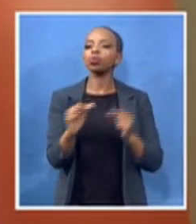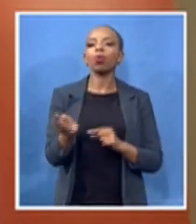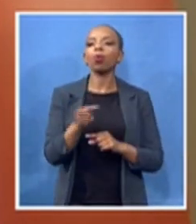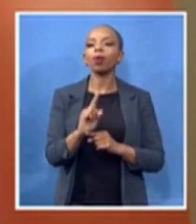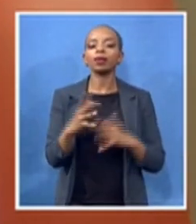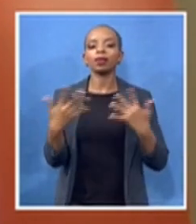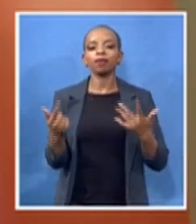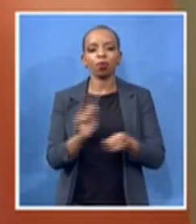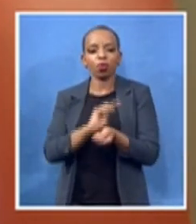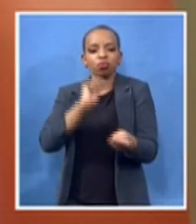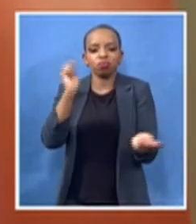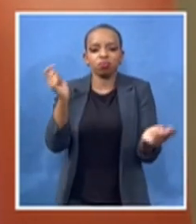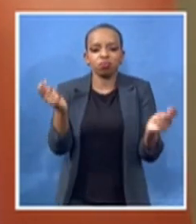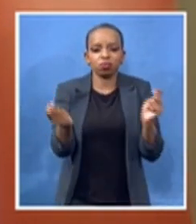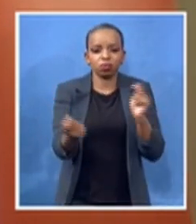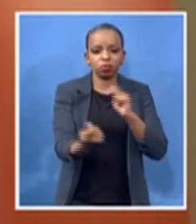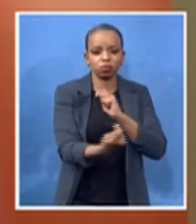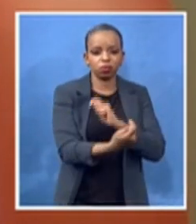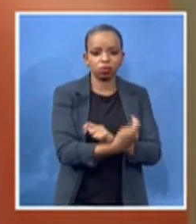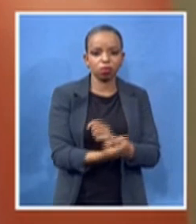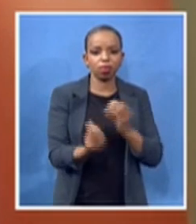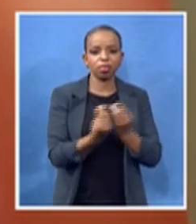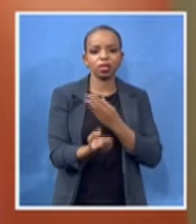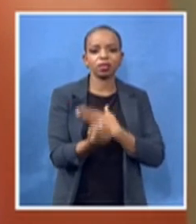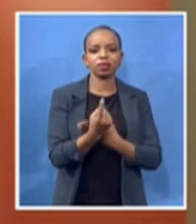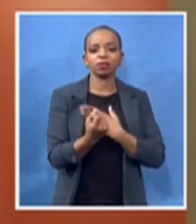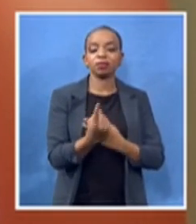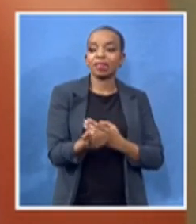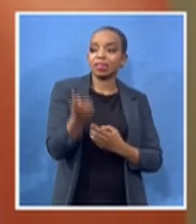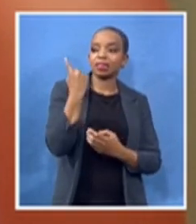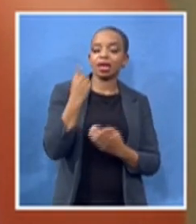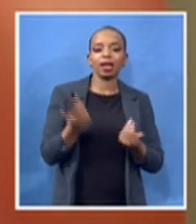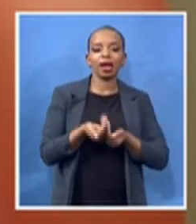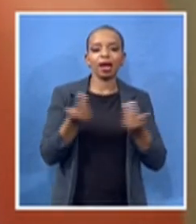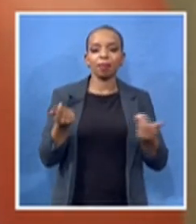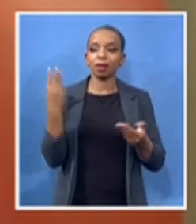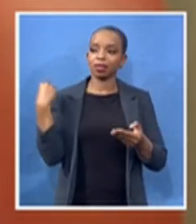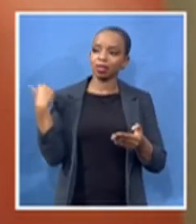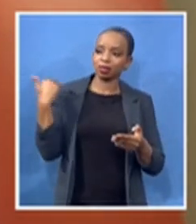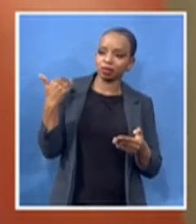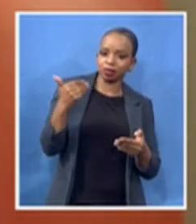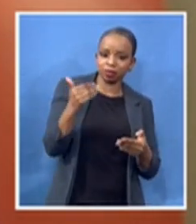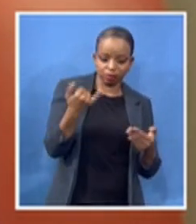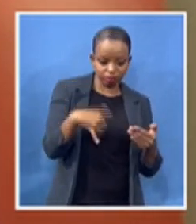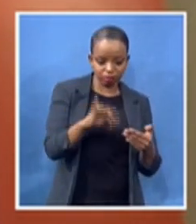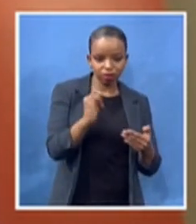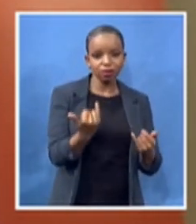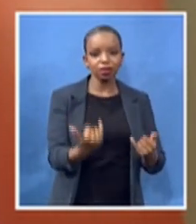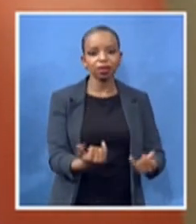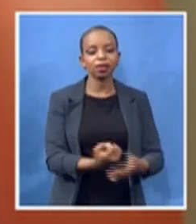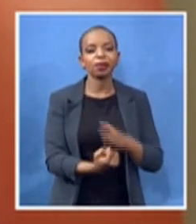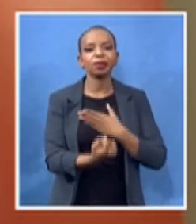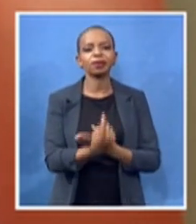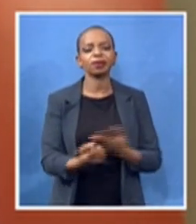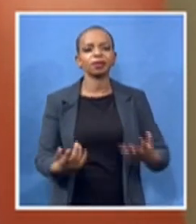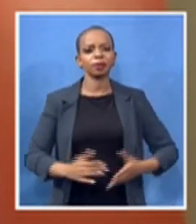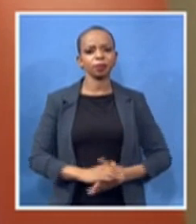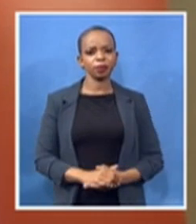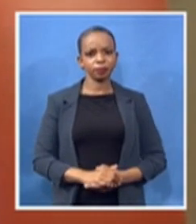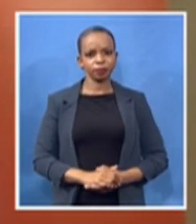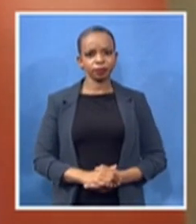do we live up to the progressive standards that these working-class women